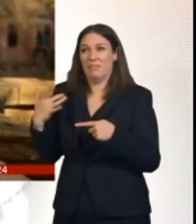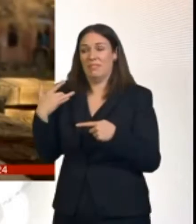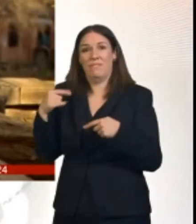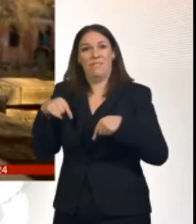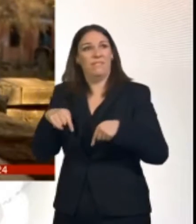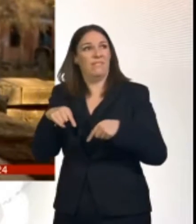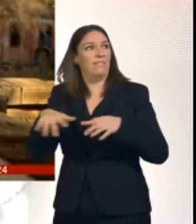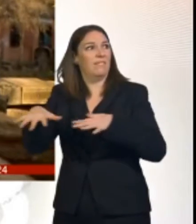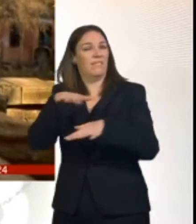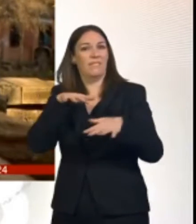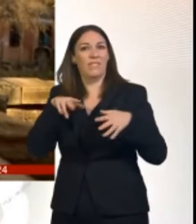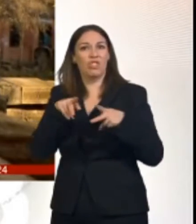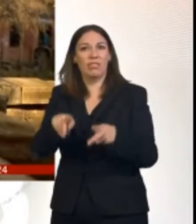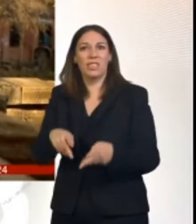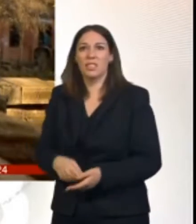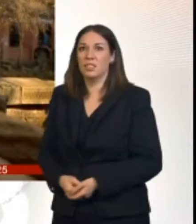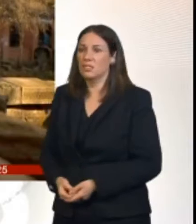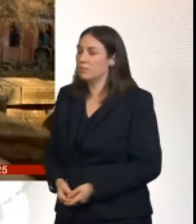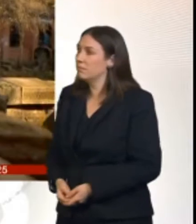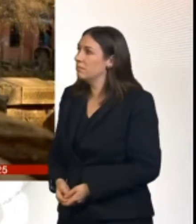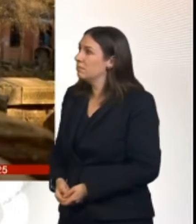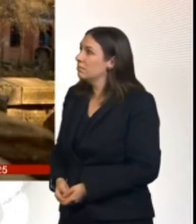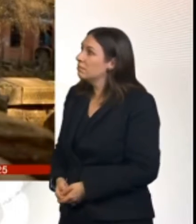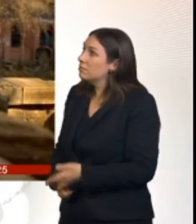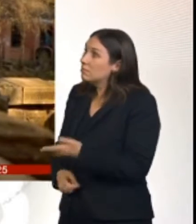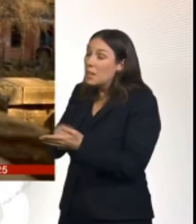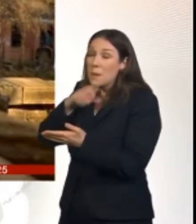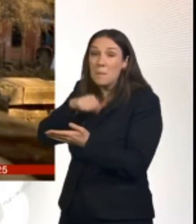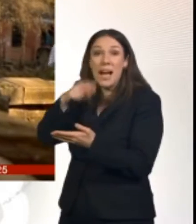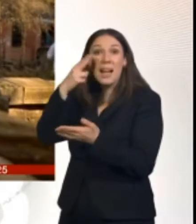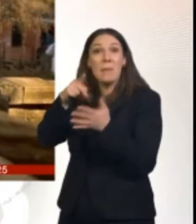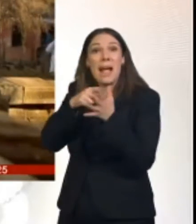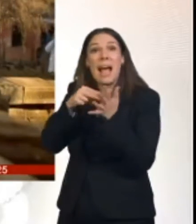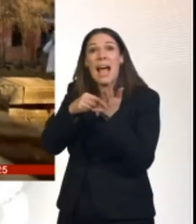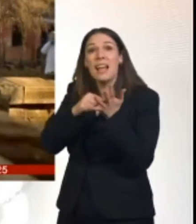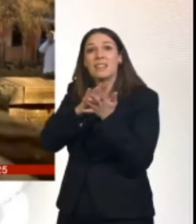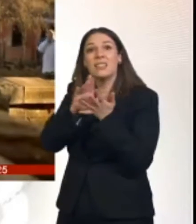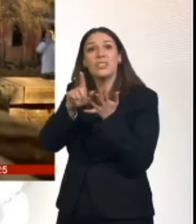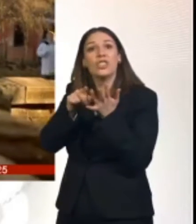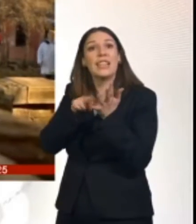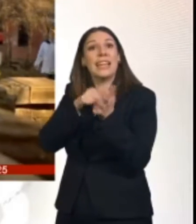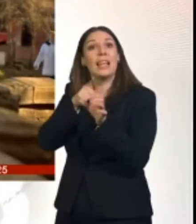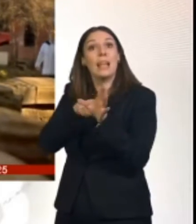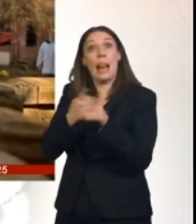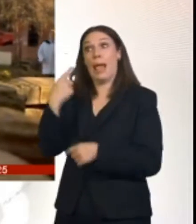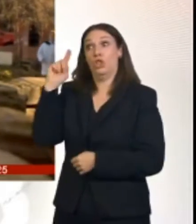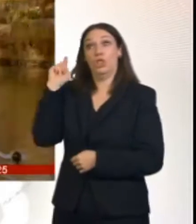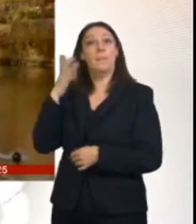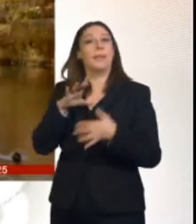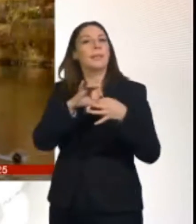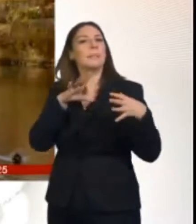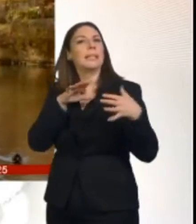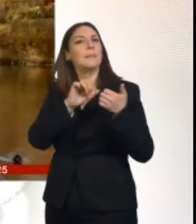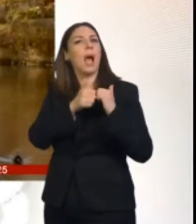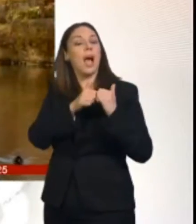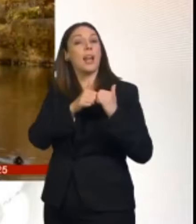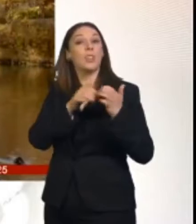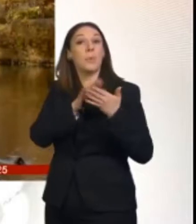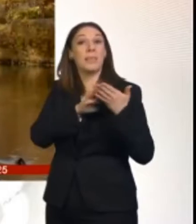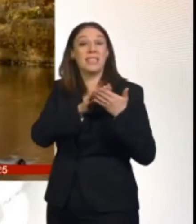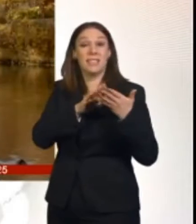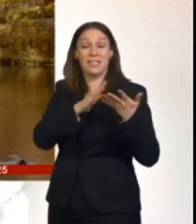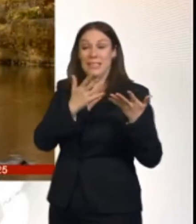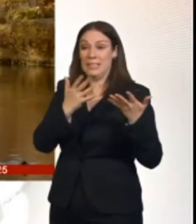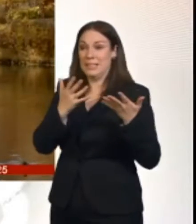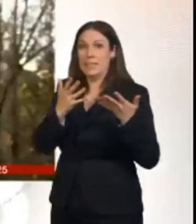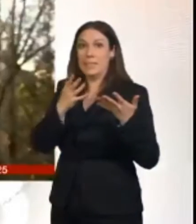Anthony lived in a tent in Manchester for eight months last year after breaking up with his partner. Manchester's winter scheme is called a bed every